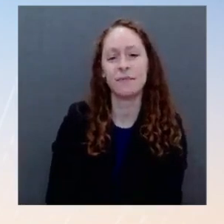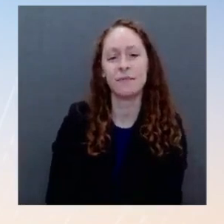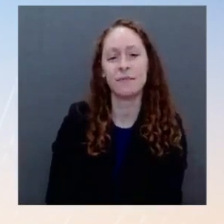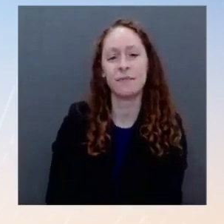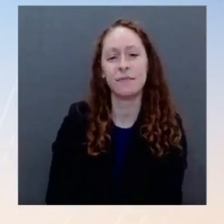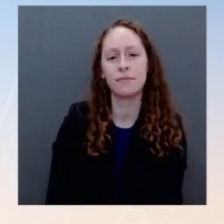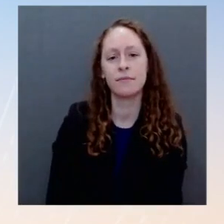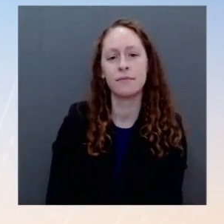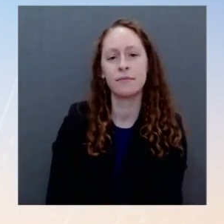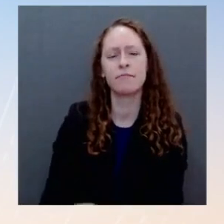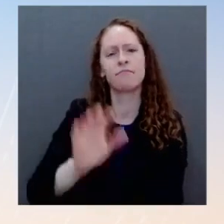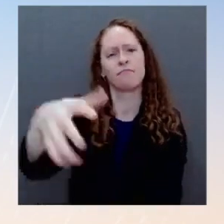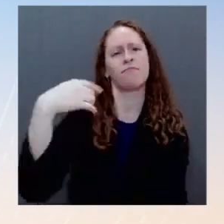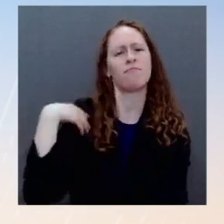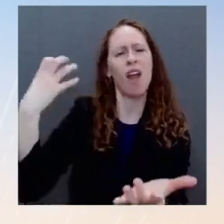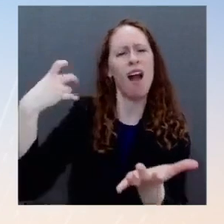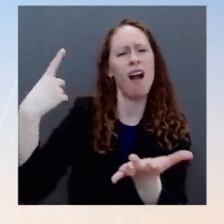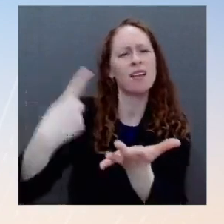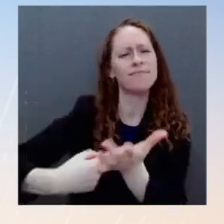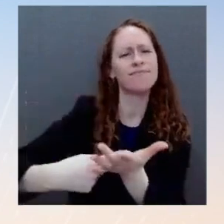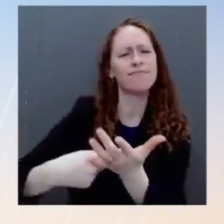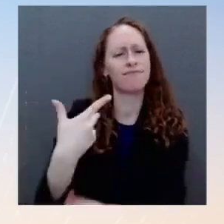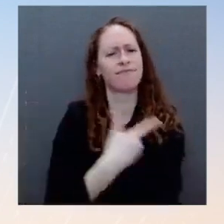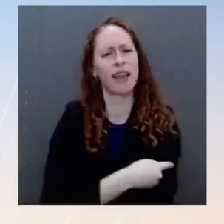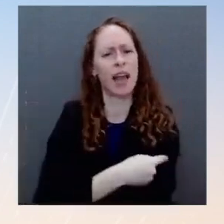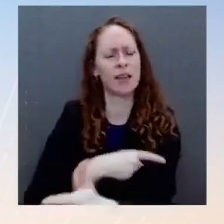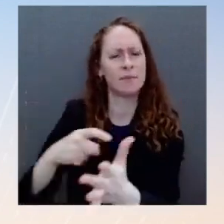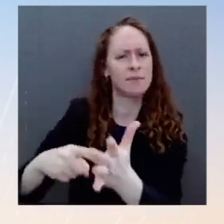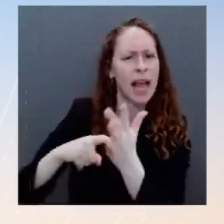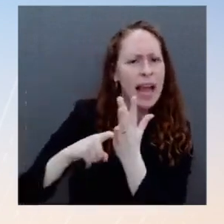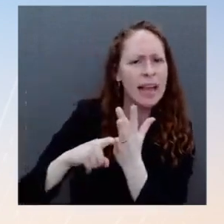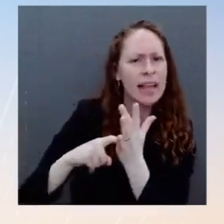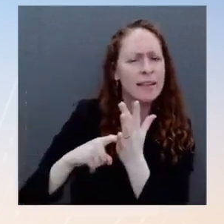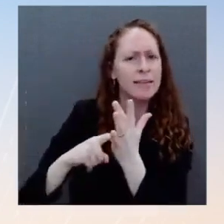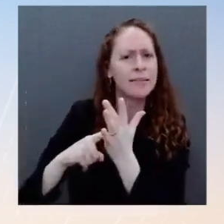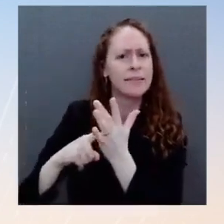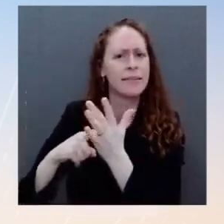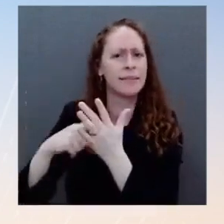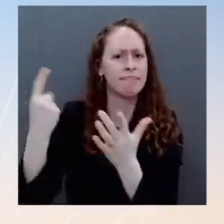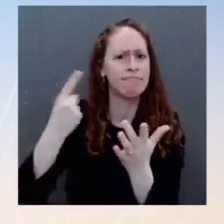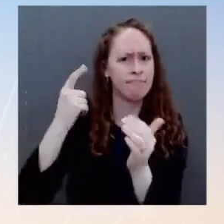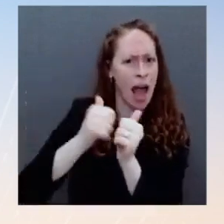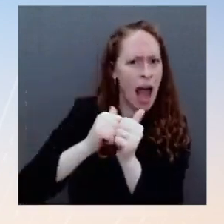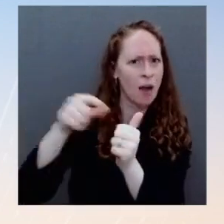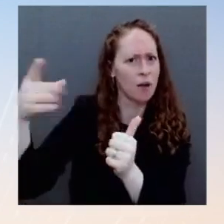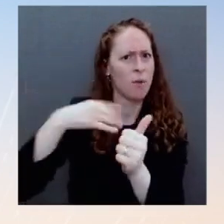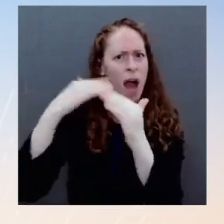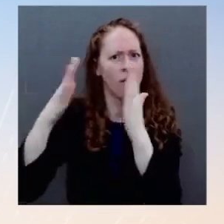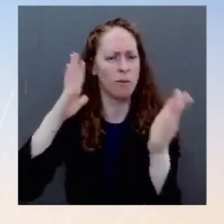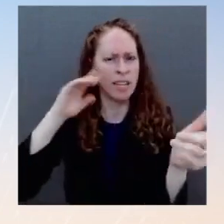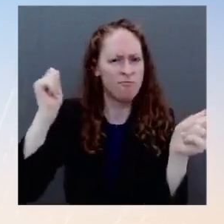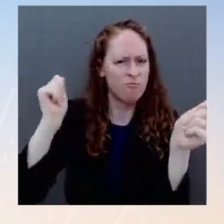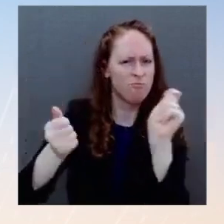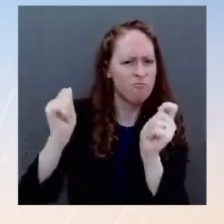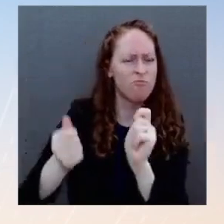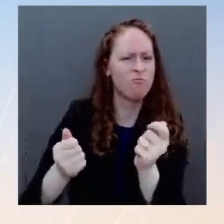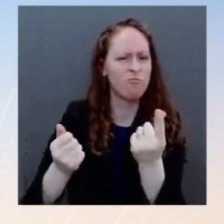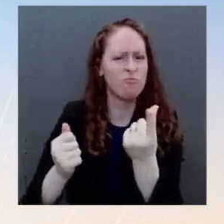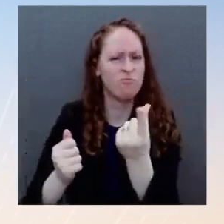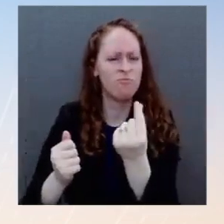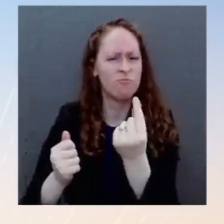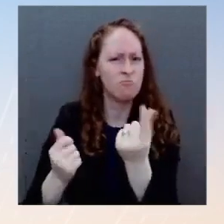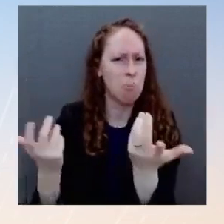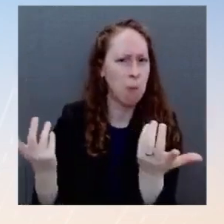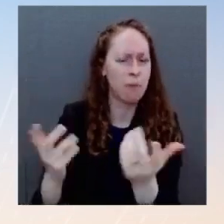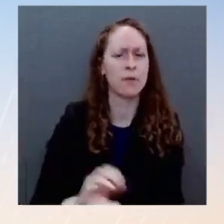one more update on yesterday. Are you guys still making calls this weekend on voting rights? It seems that Manchin and Sinema, even after coming to the White House, there's no hint that